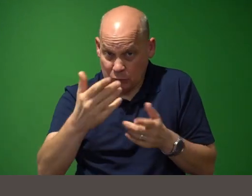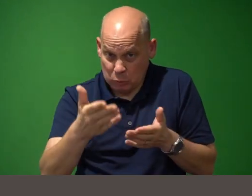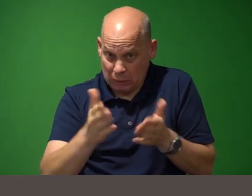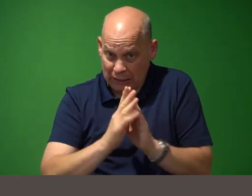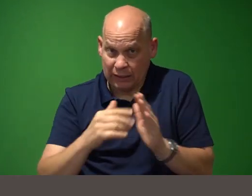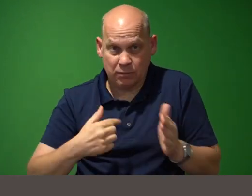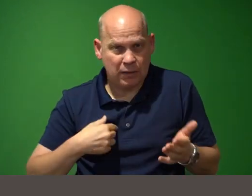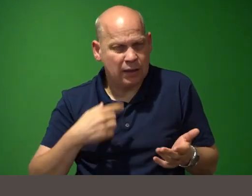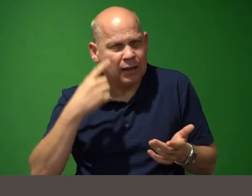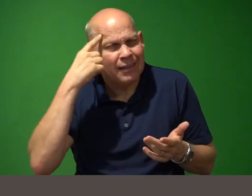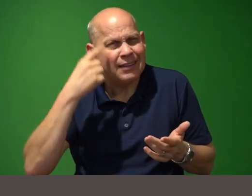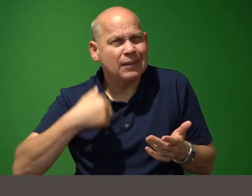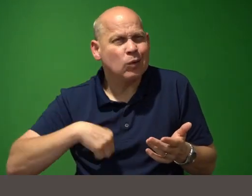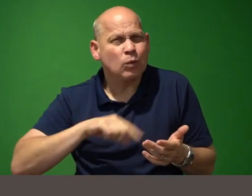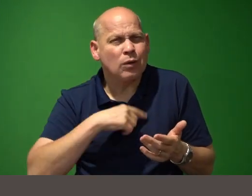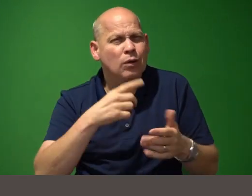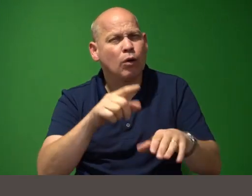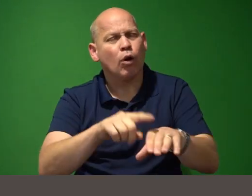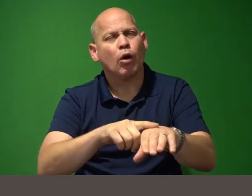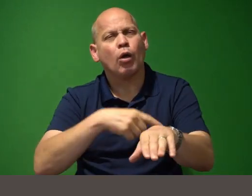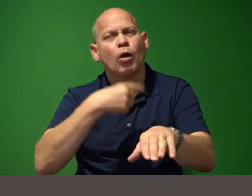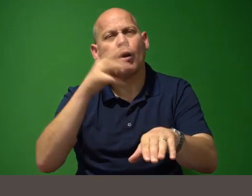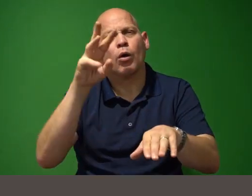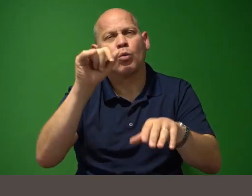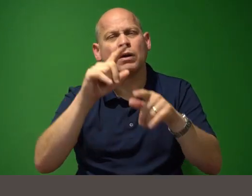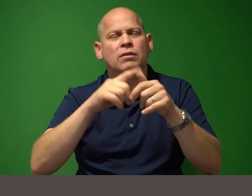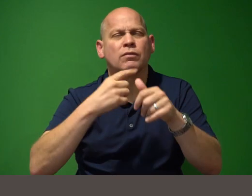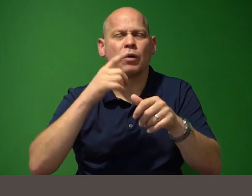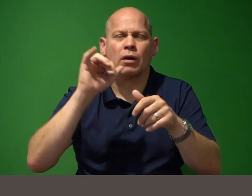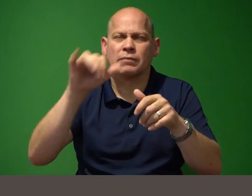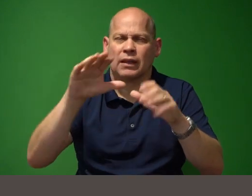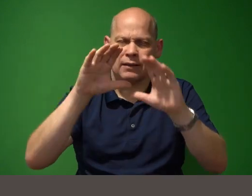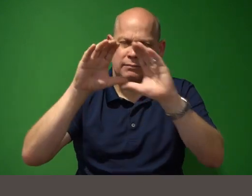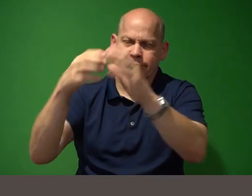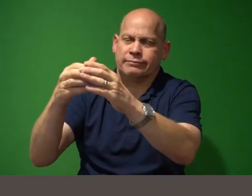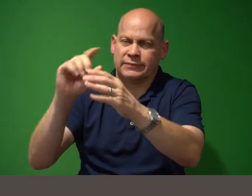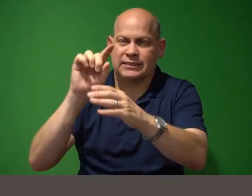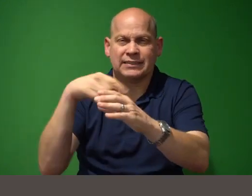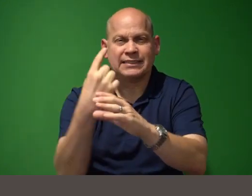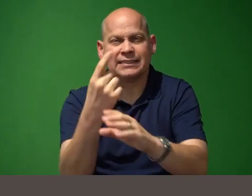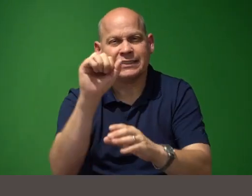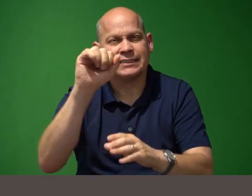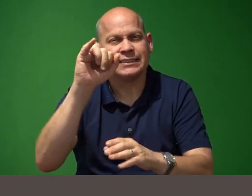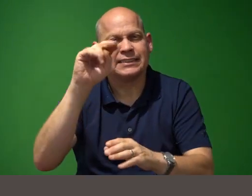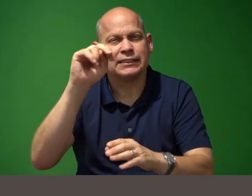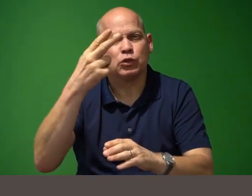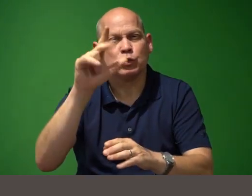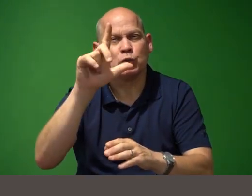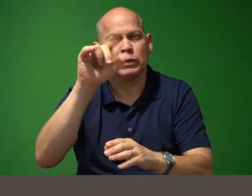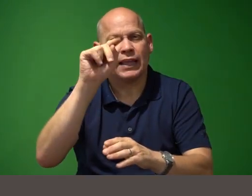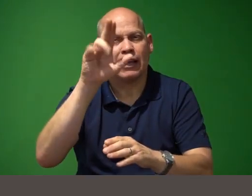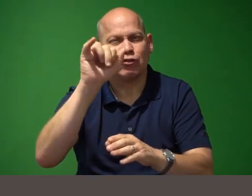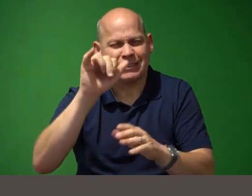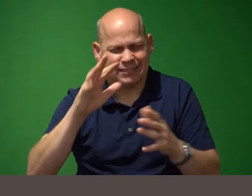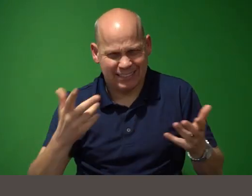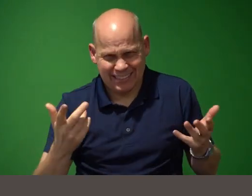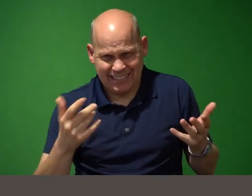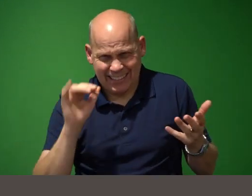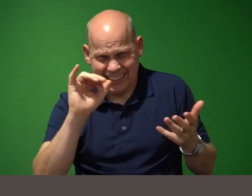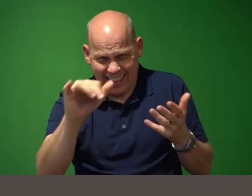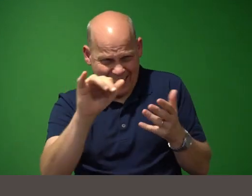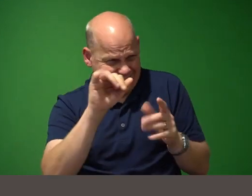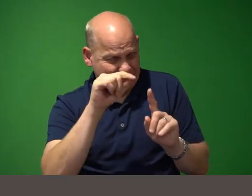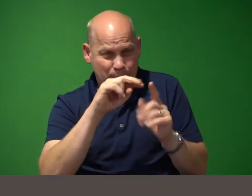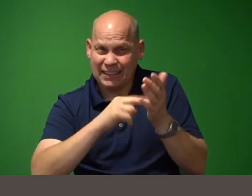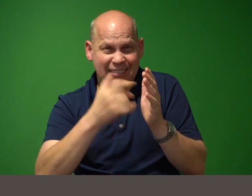long ways off from the singularity uh the singularity you may ask yeah that's that moment in time where ai is